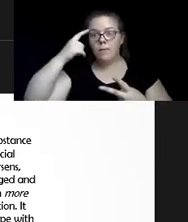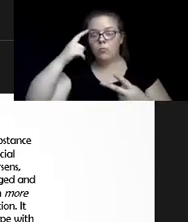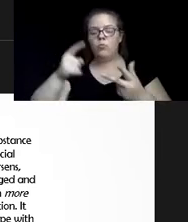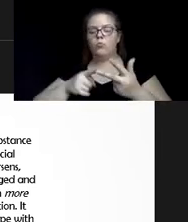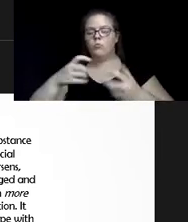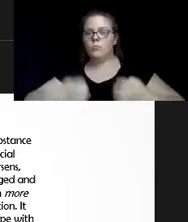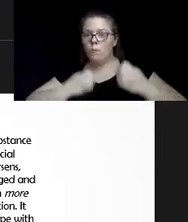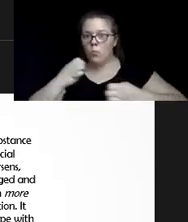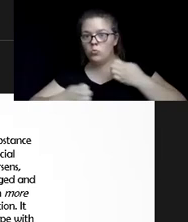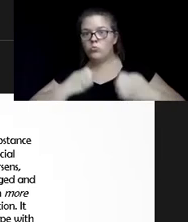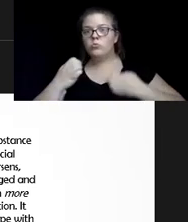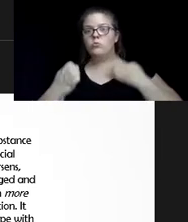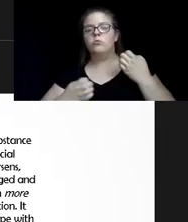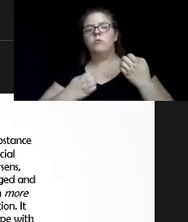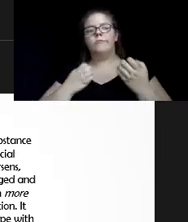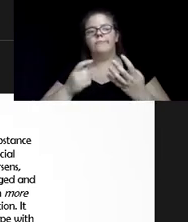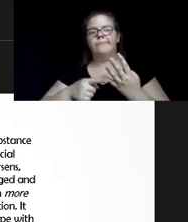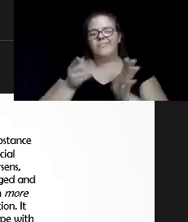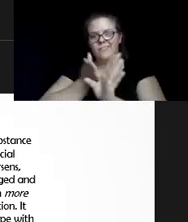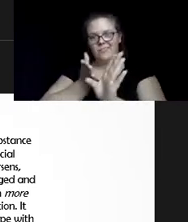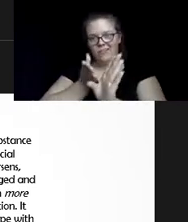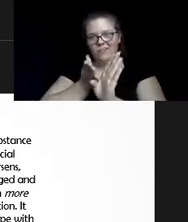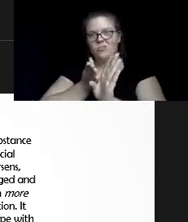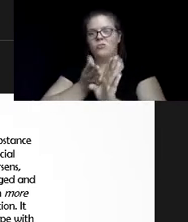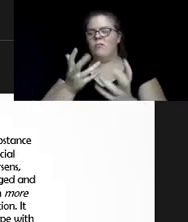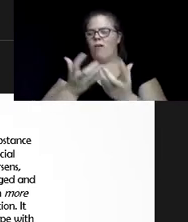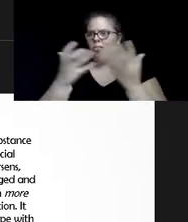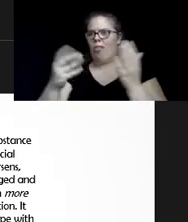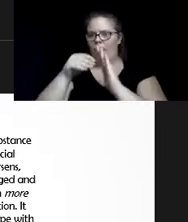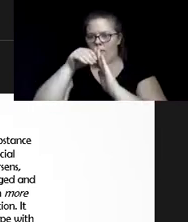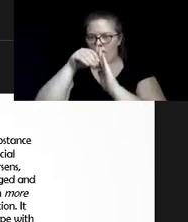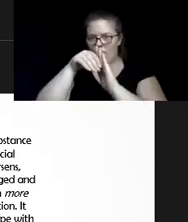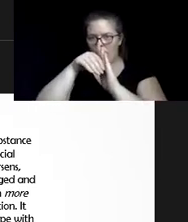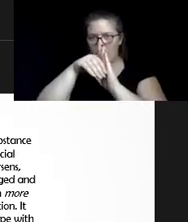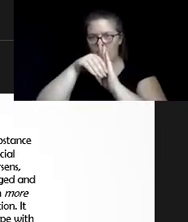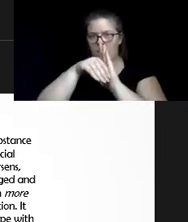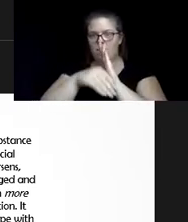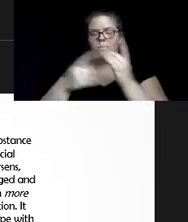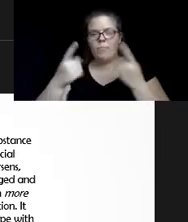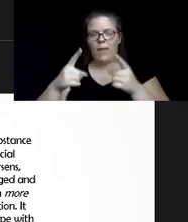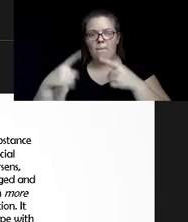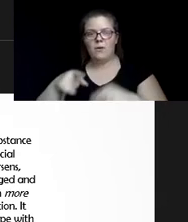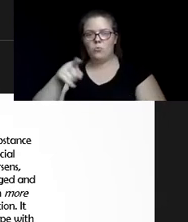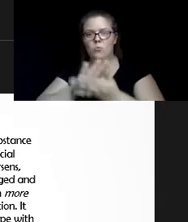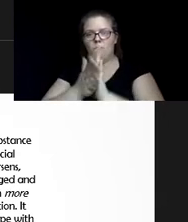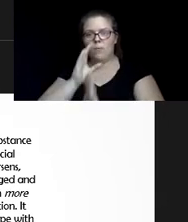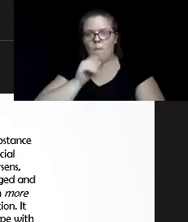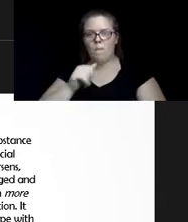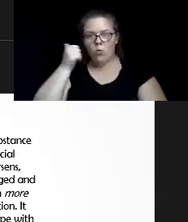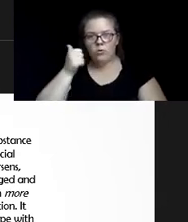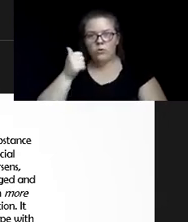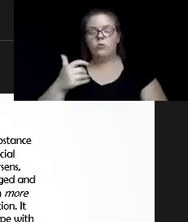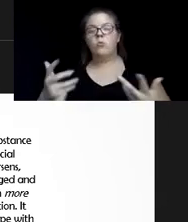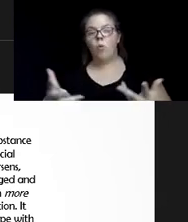uh, there's a lot of declining that happens as they get older. Um, so,